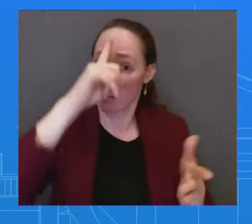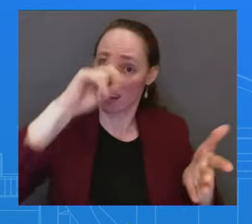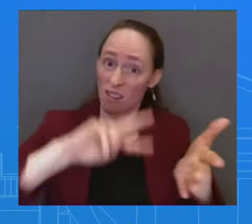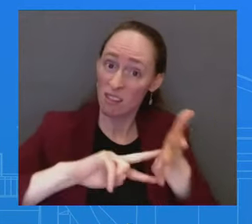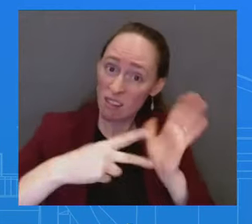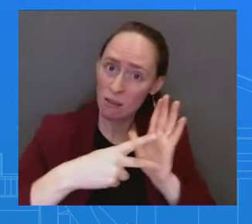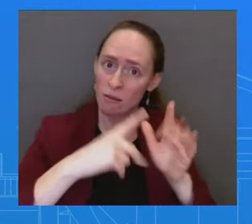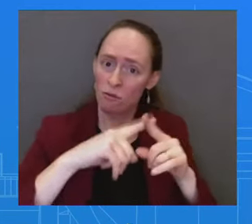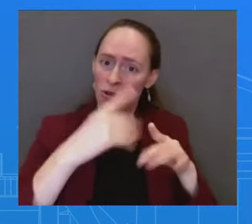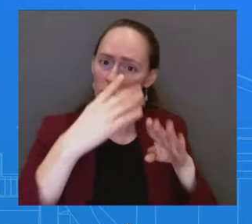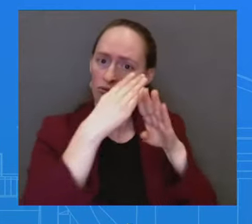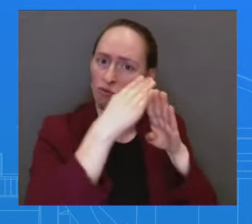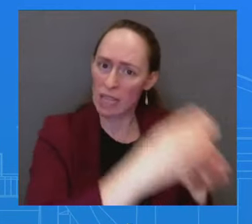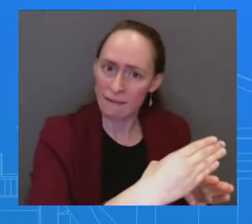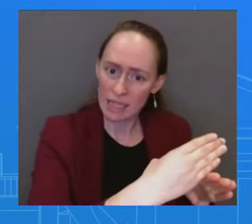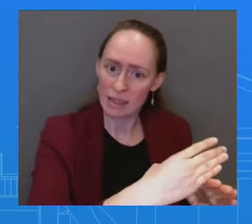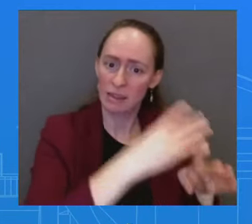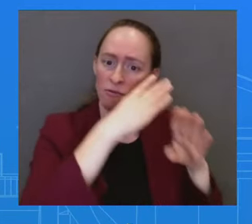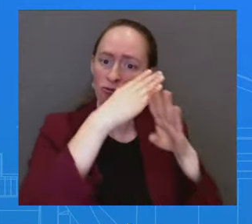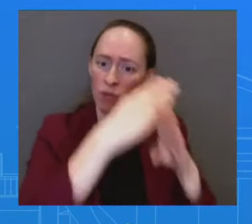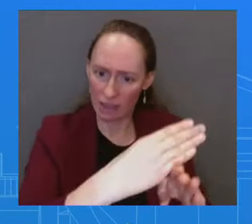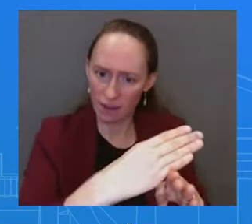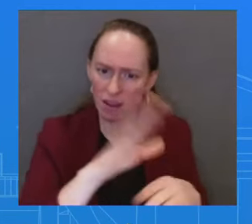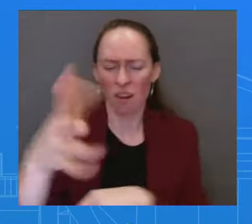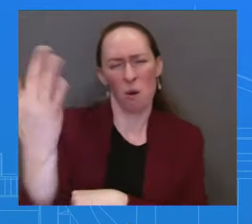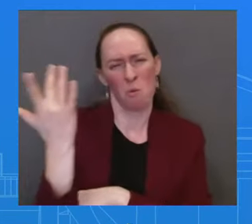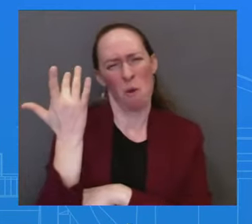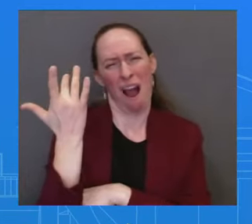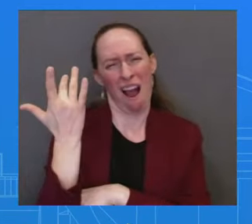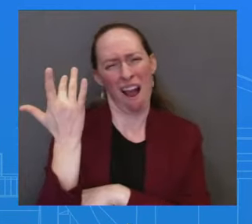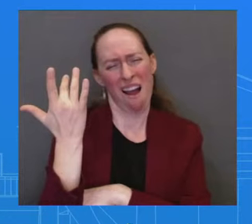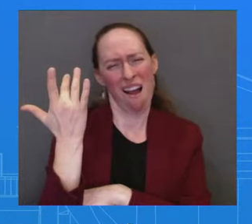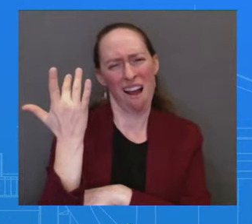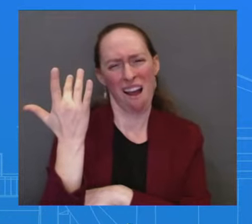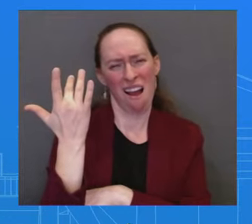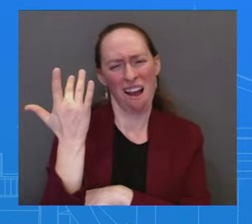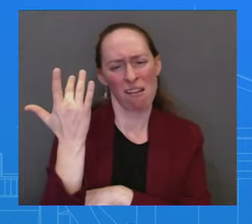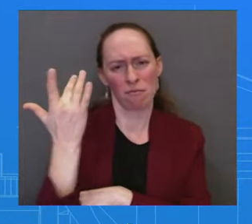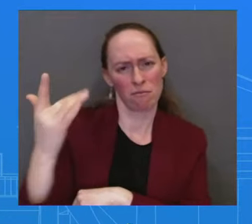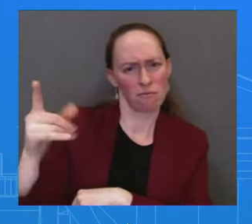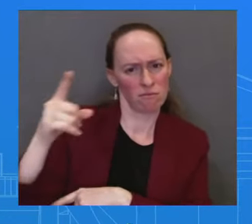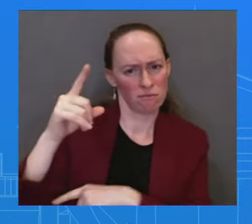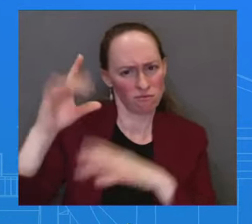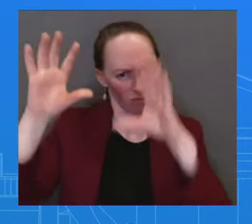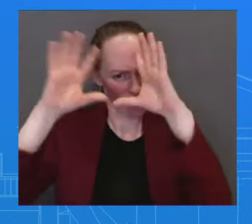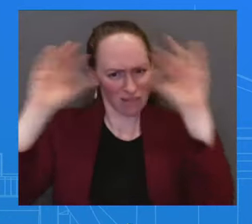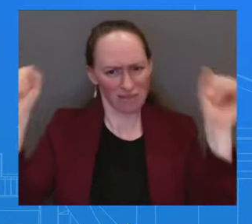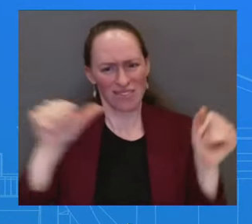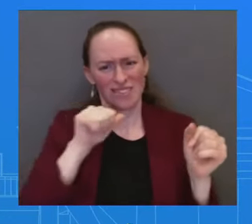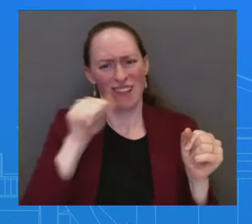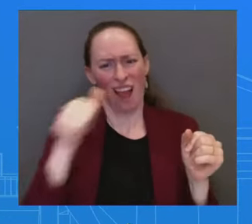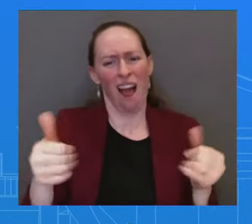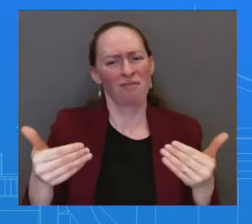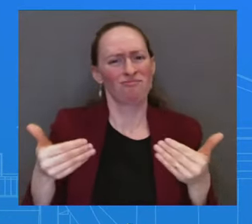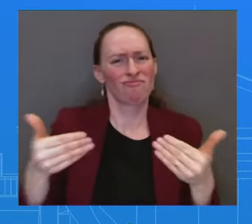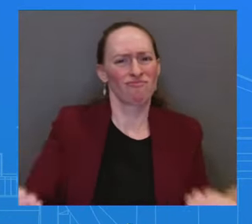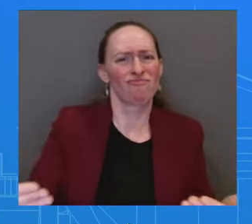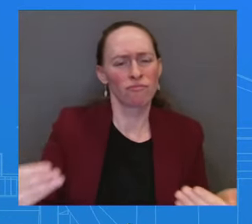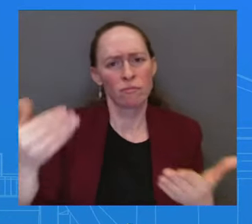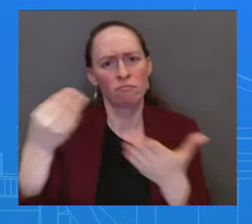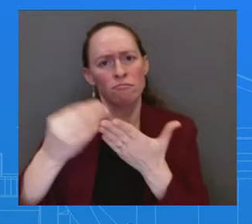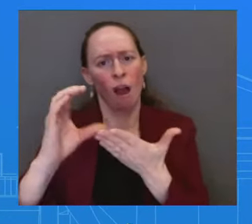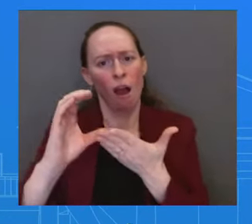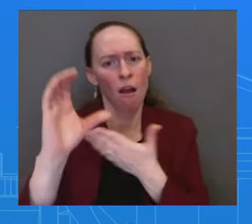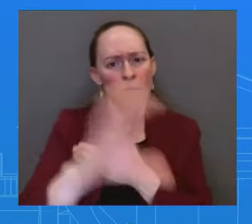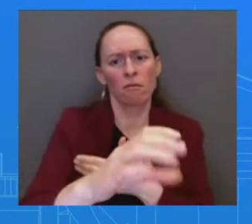federalize the Texas Guard and order them to cease and desist rather than going to the courts and having to wait for